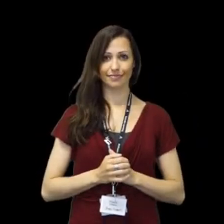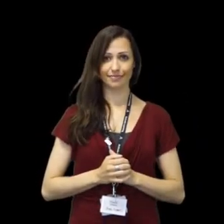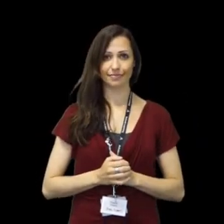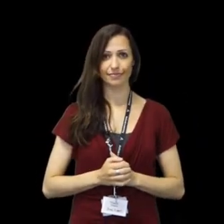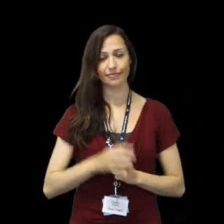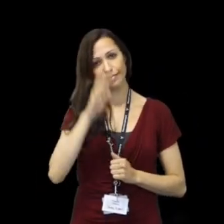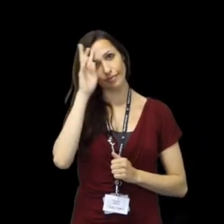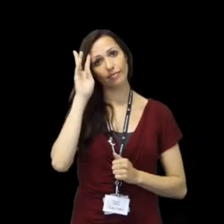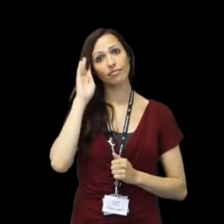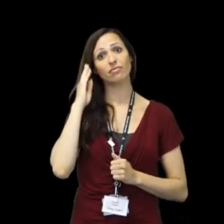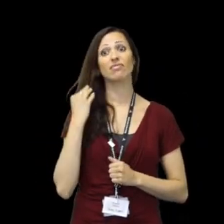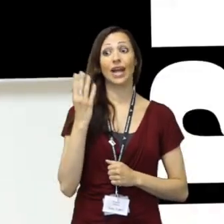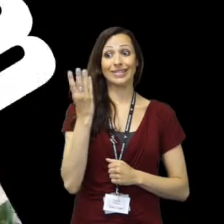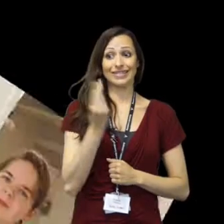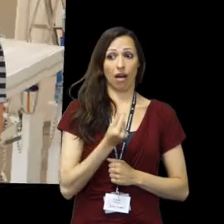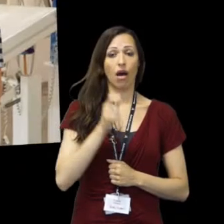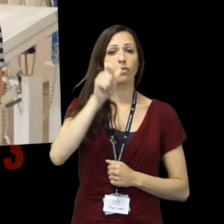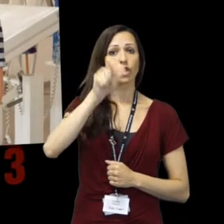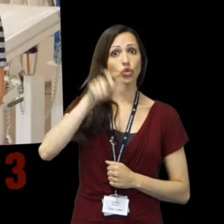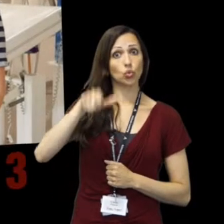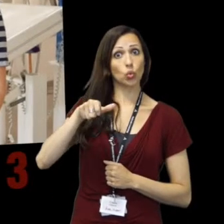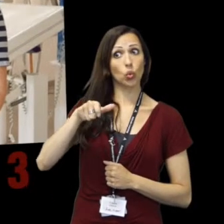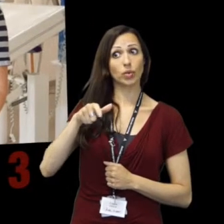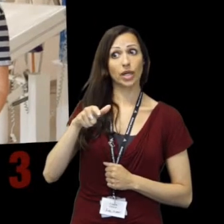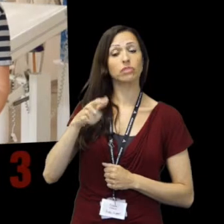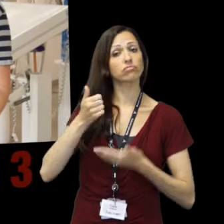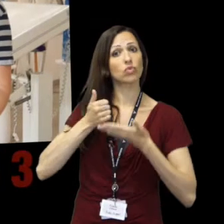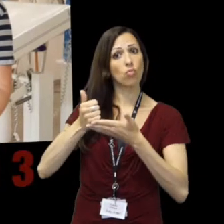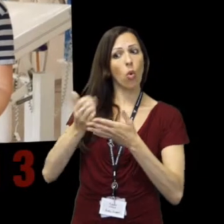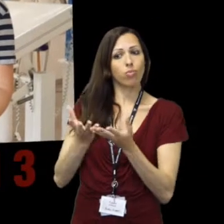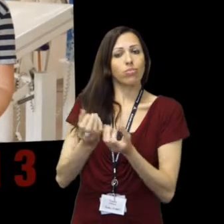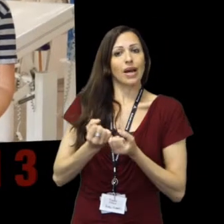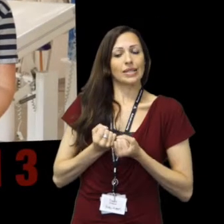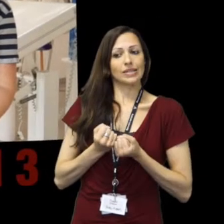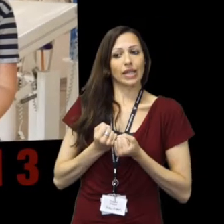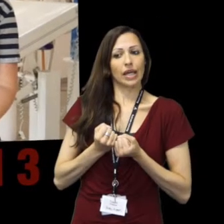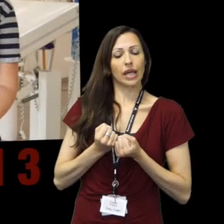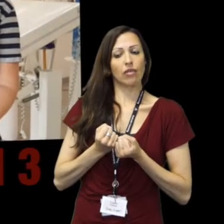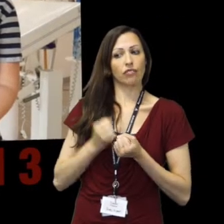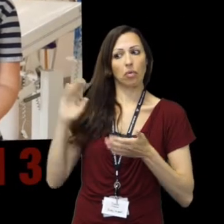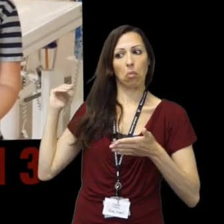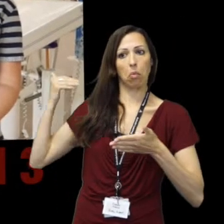Here is what one of the students thought about the support that they had received since studying here.